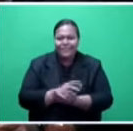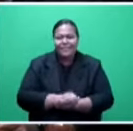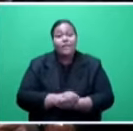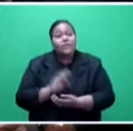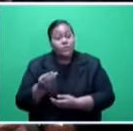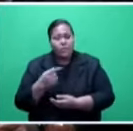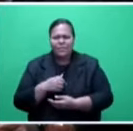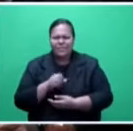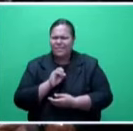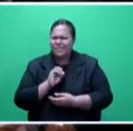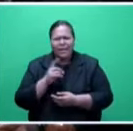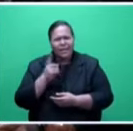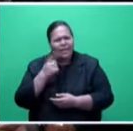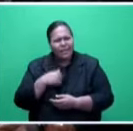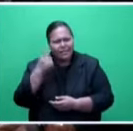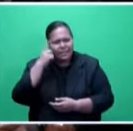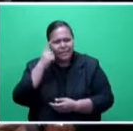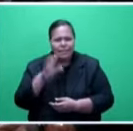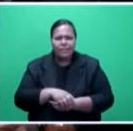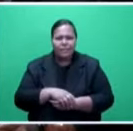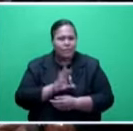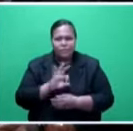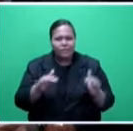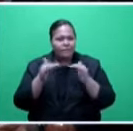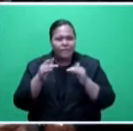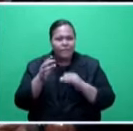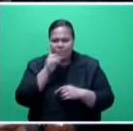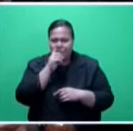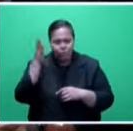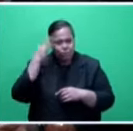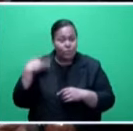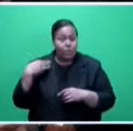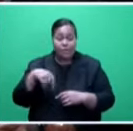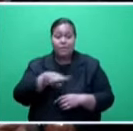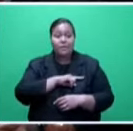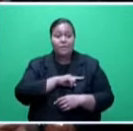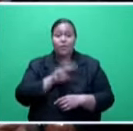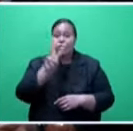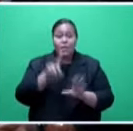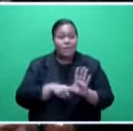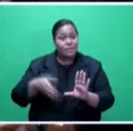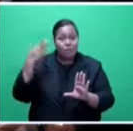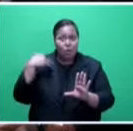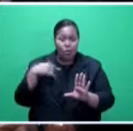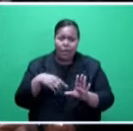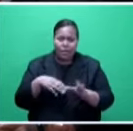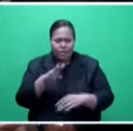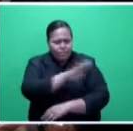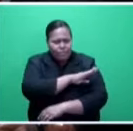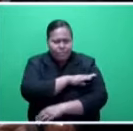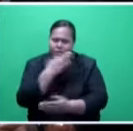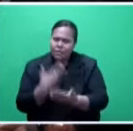little bit painful to see people reminding us that only three years ago, the Honorable Prime Minister was demanding that Australia and New Zealand